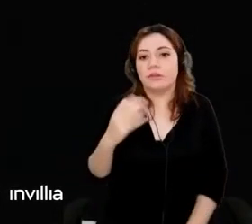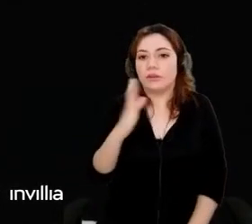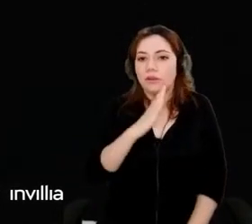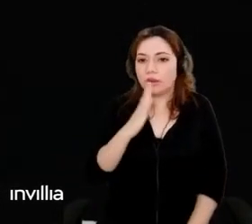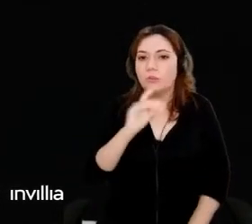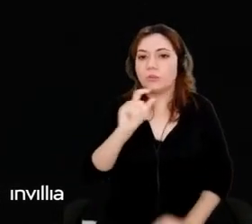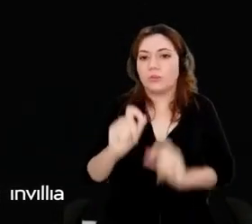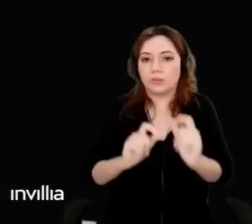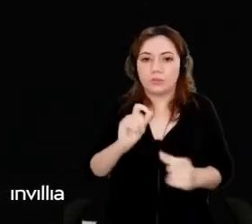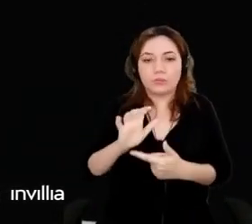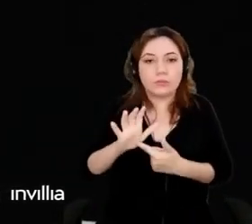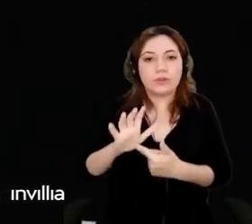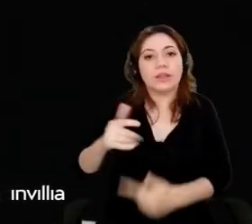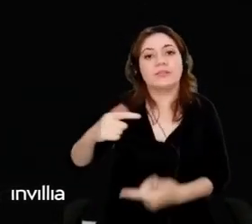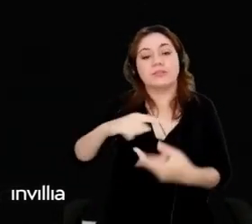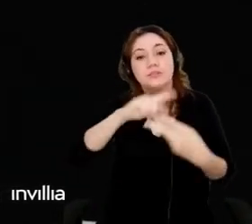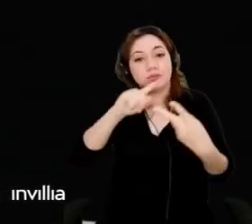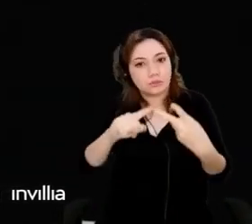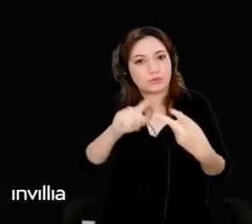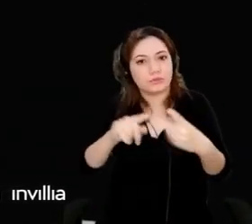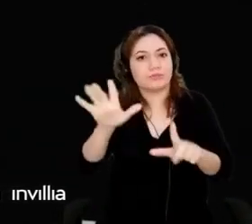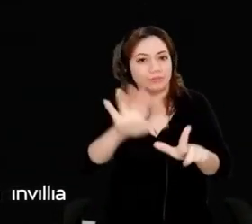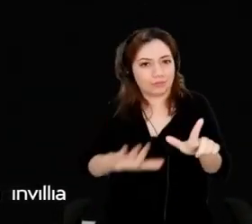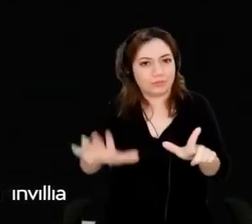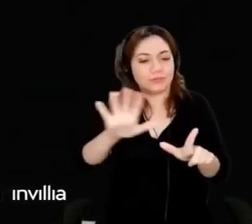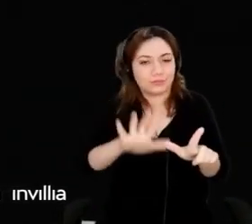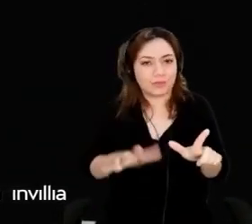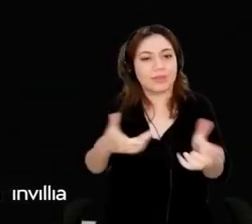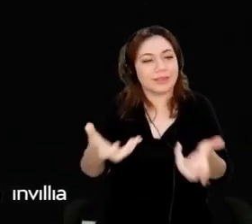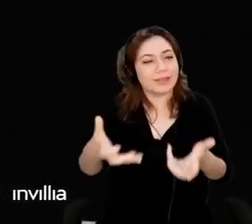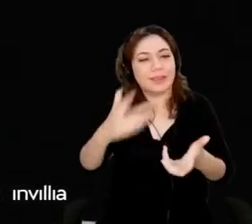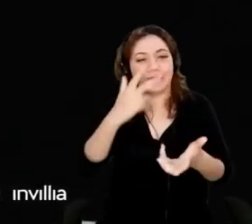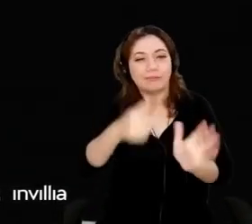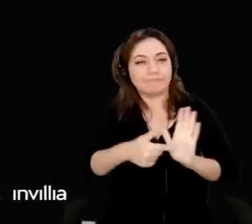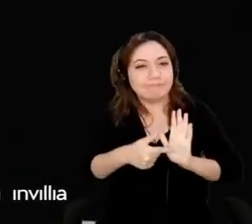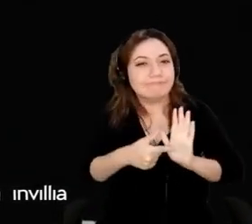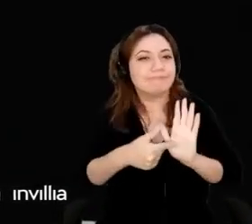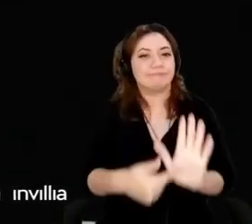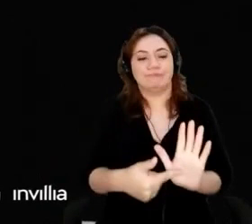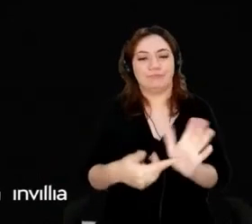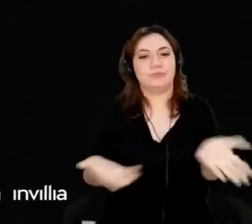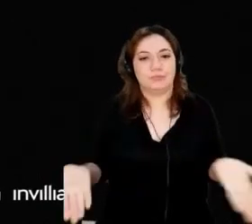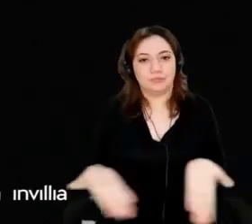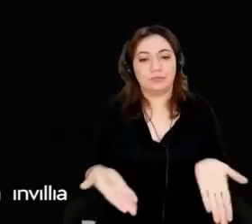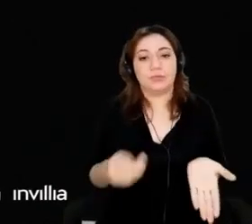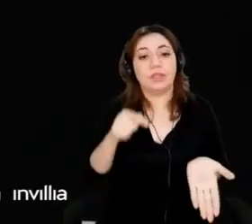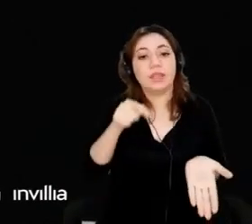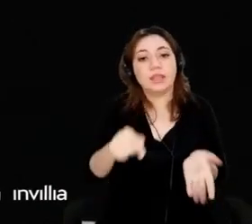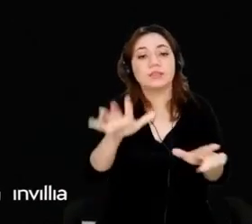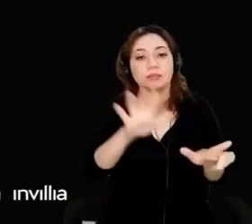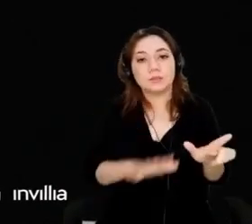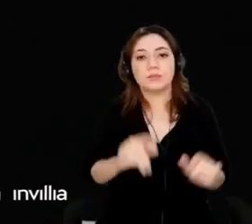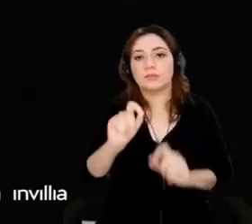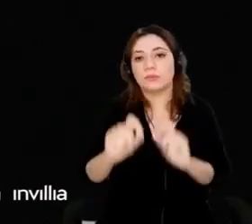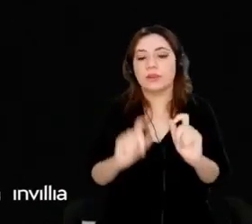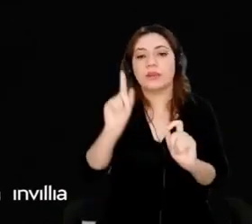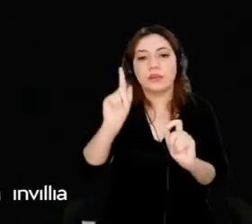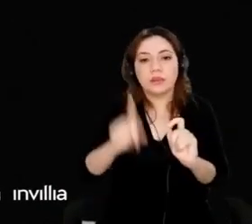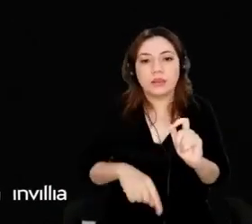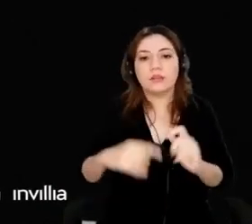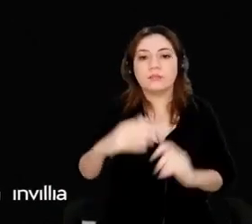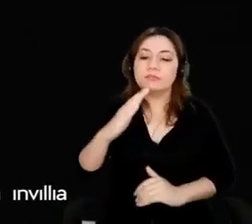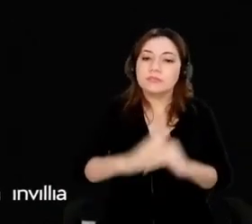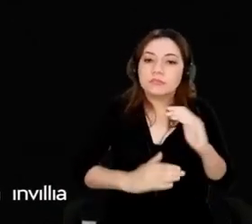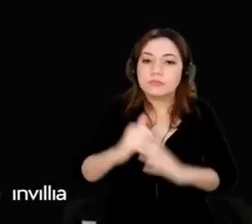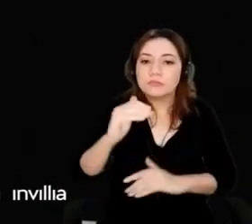mentioned that we'd like to highlight here today. It is a platform to build custom AI